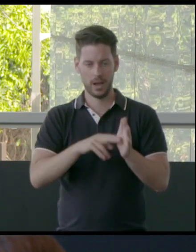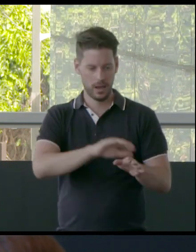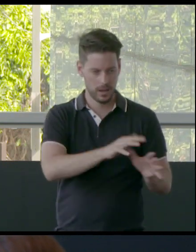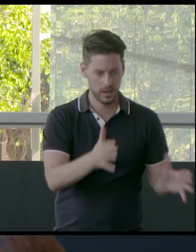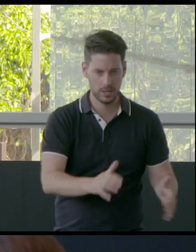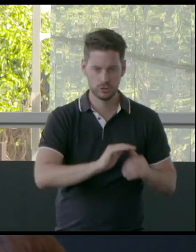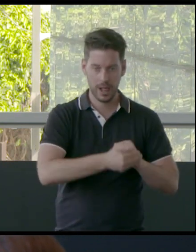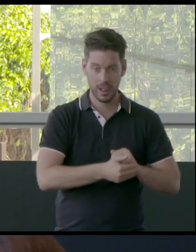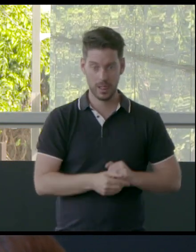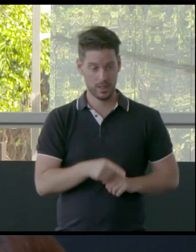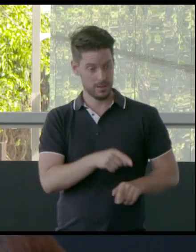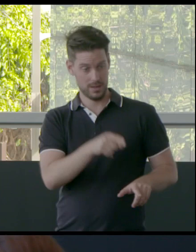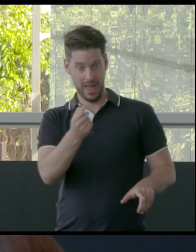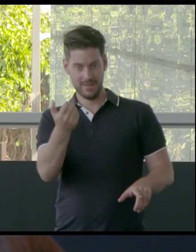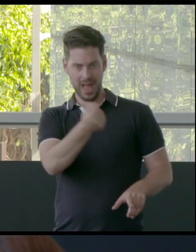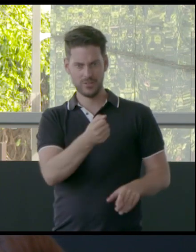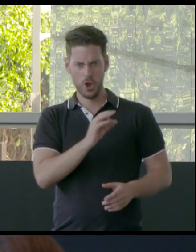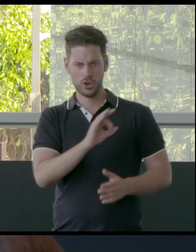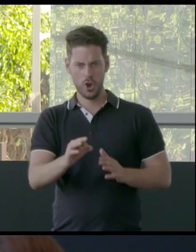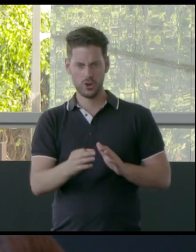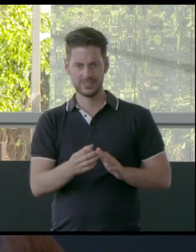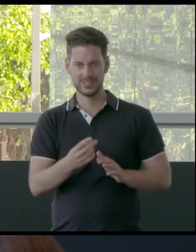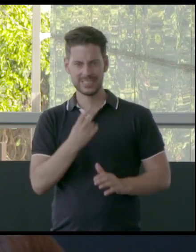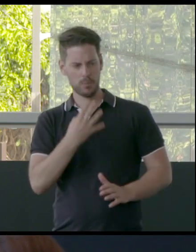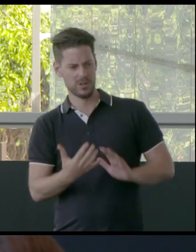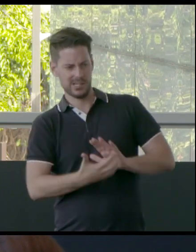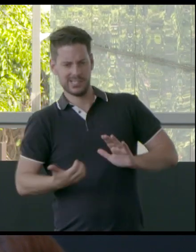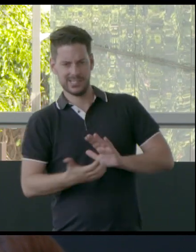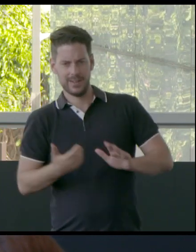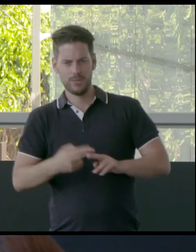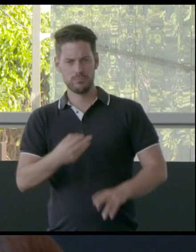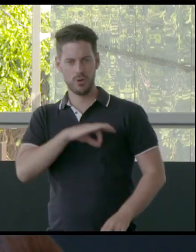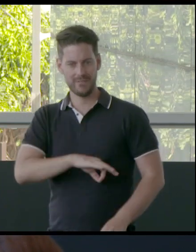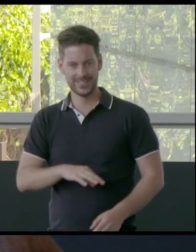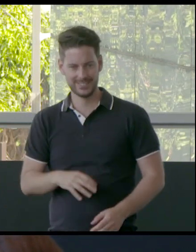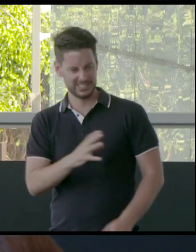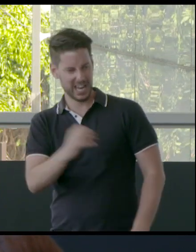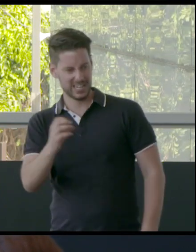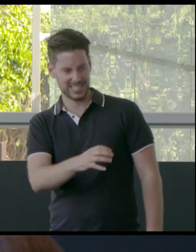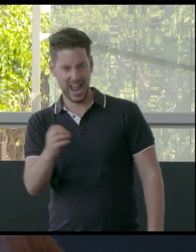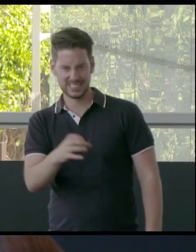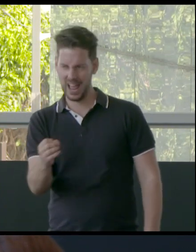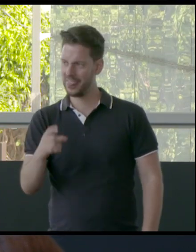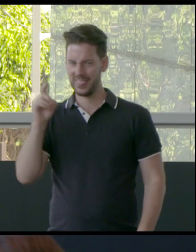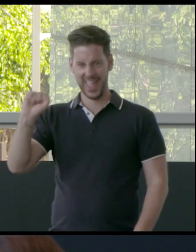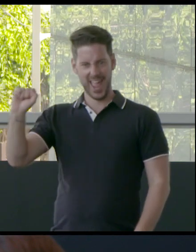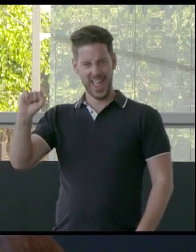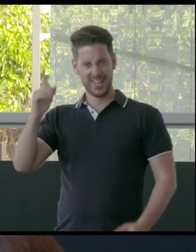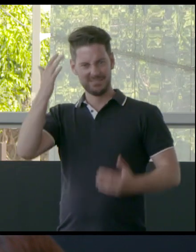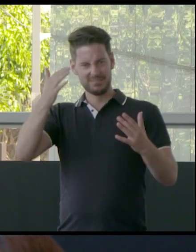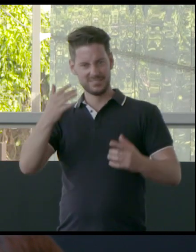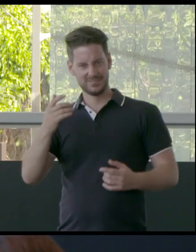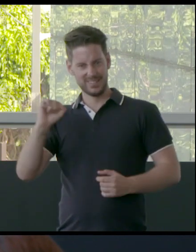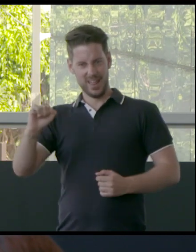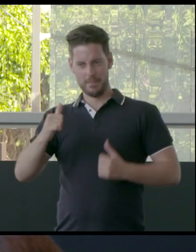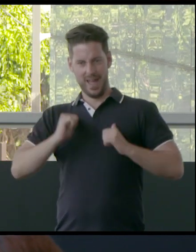if it's available and it's not being exploited for economic profit, you just take it. So that's the kind of way of thinking that has